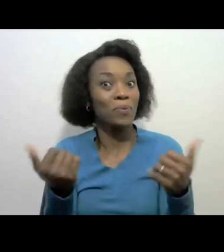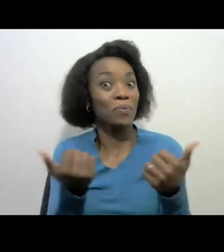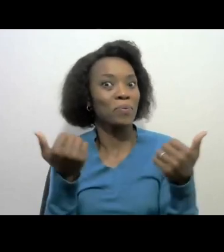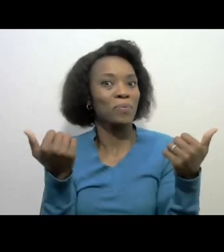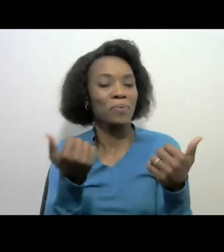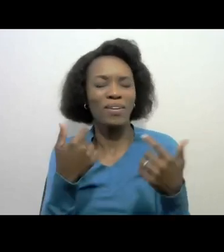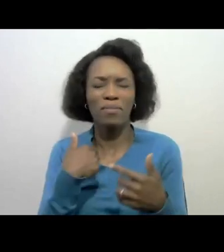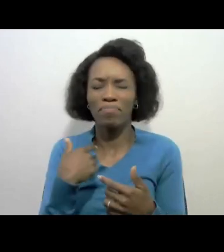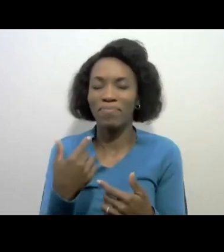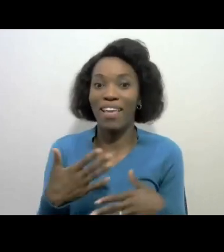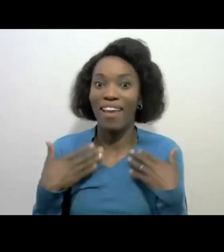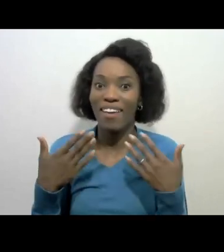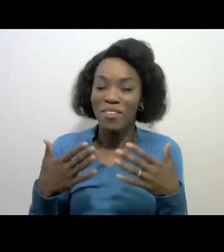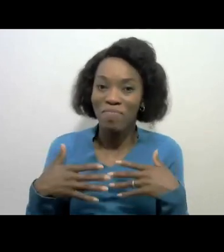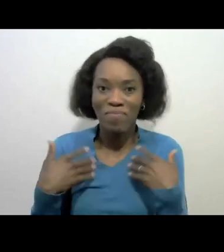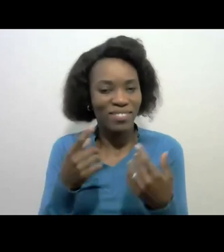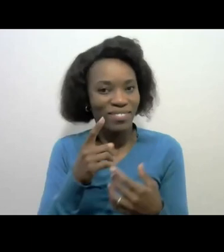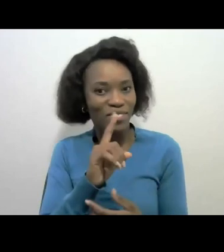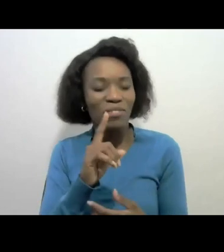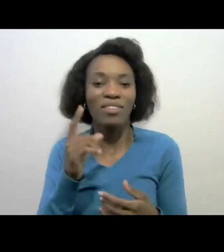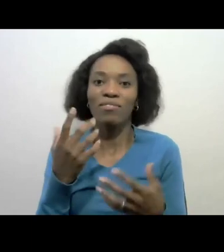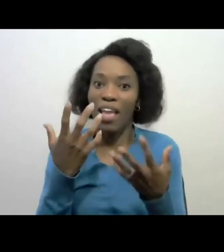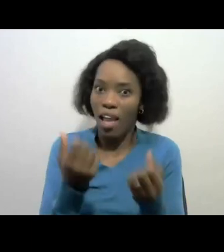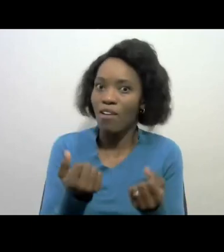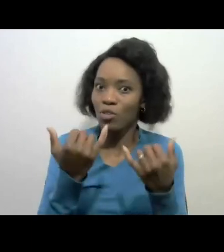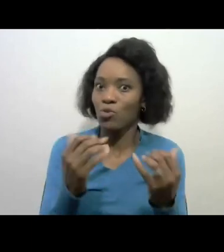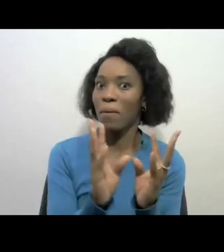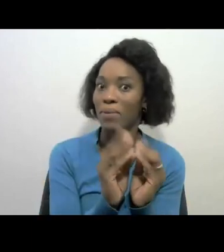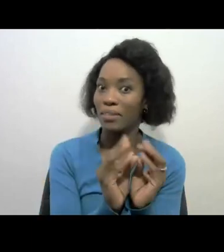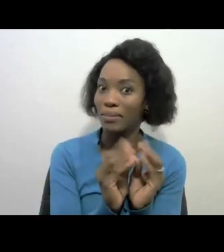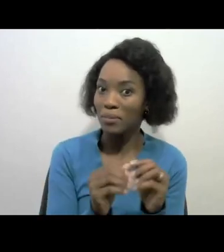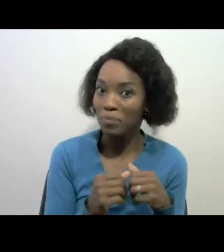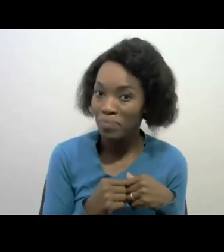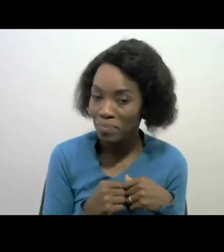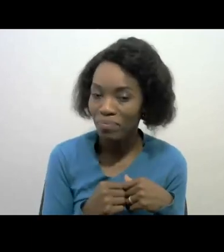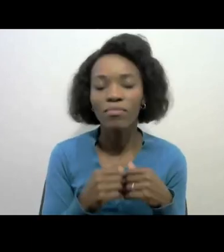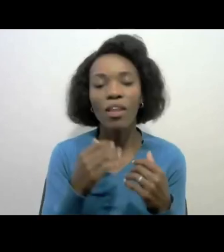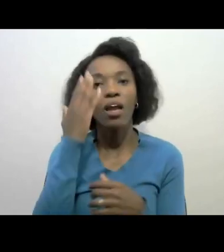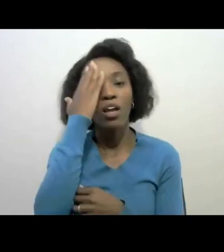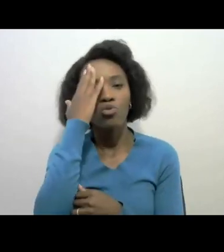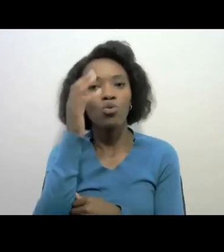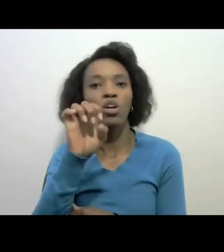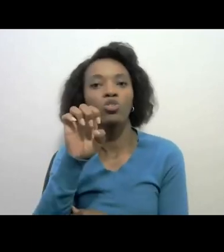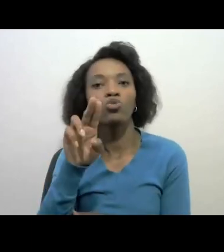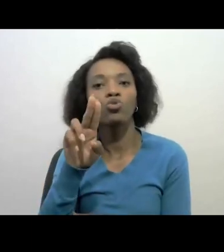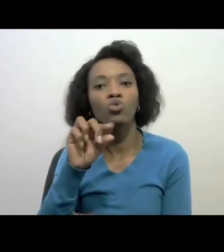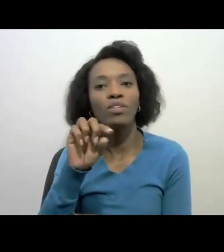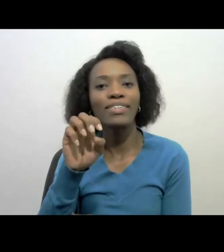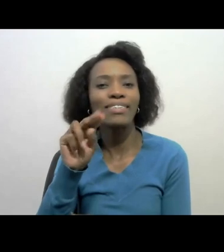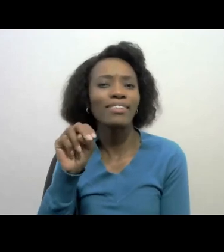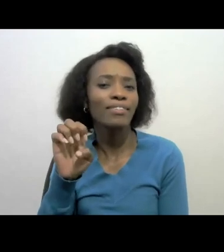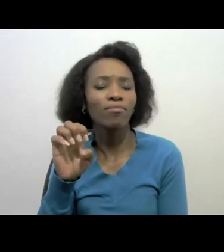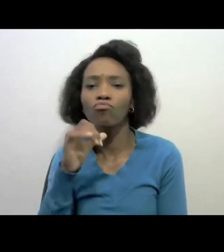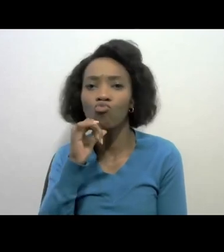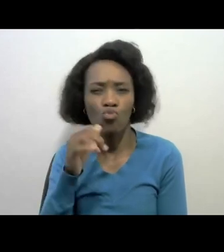so, so delighted that we had this session today. I know Eugene is not available, but I just want to